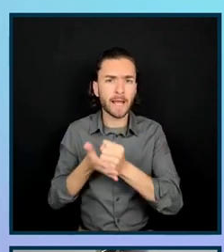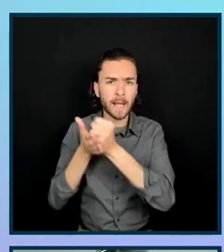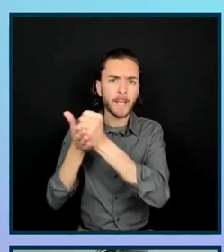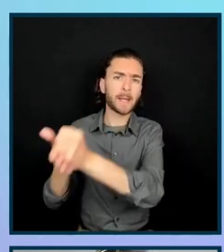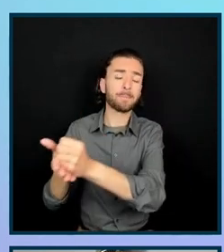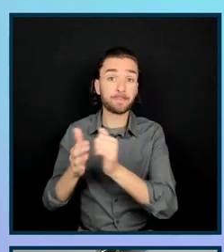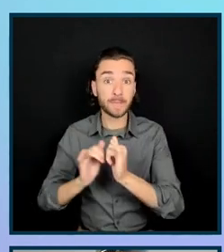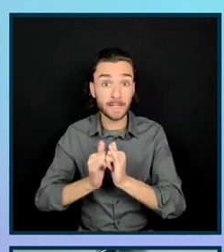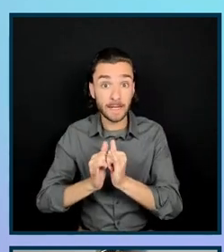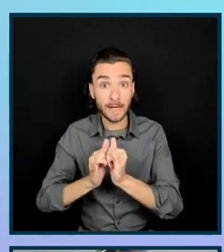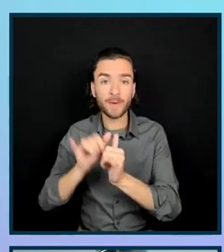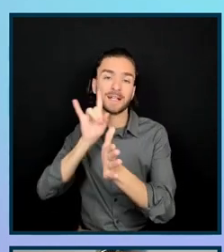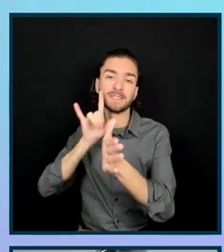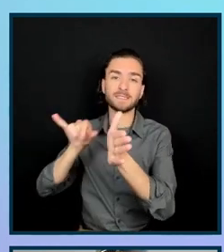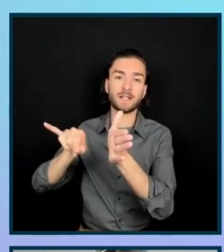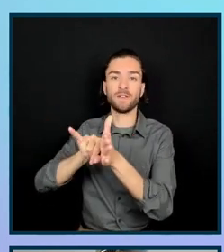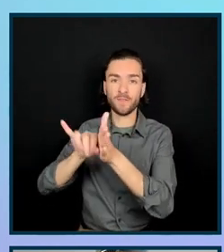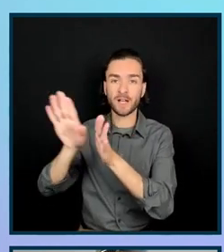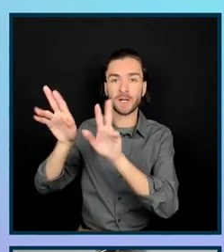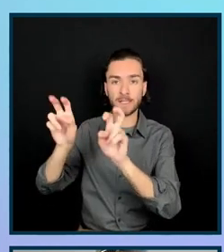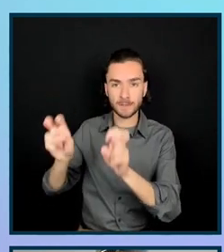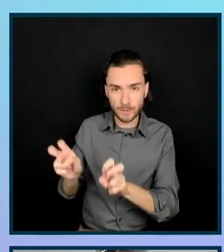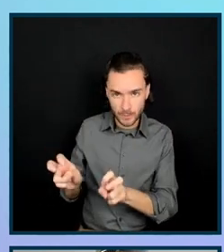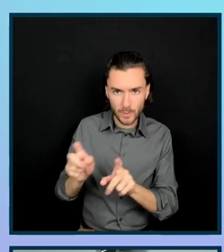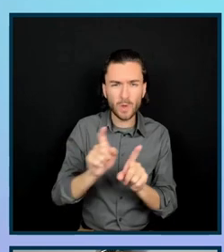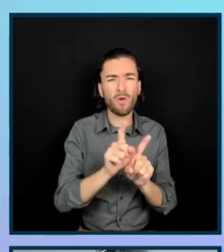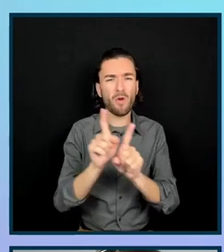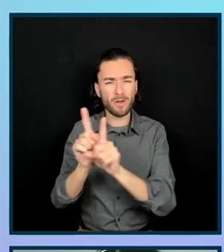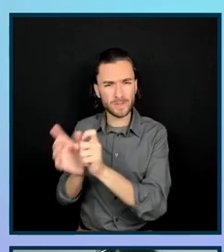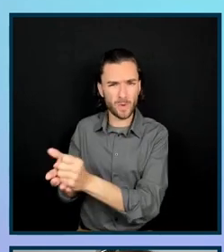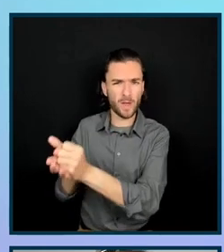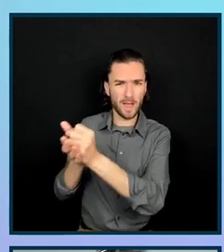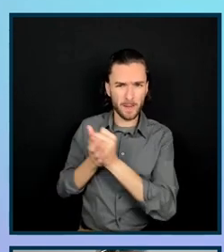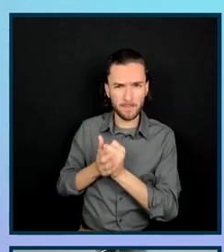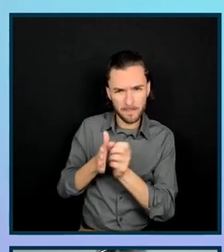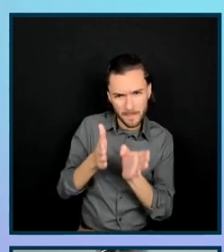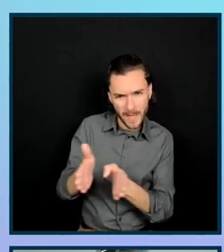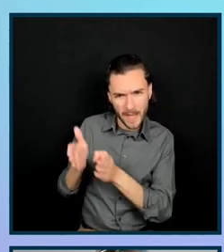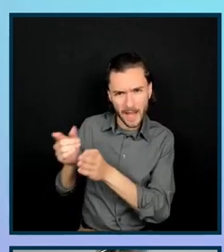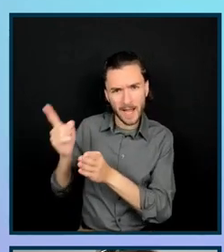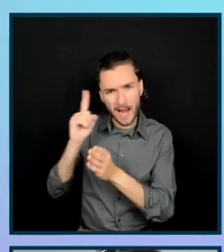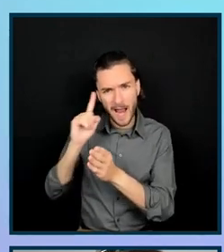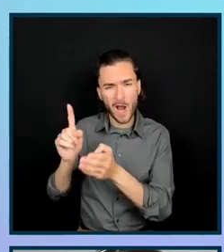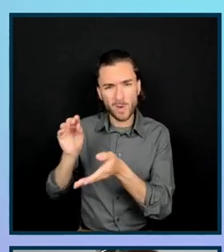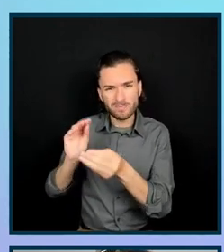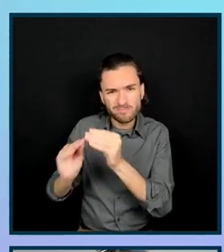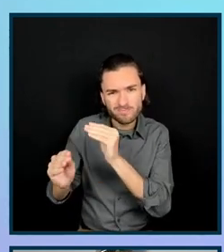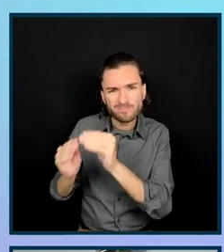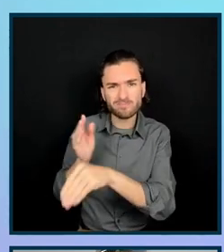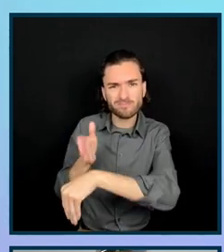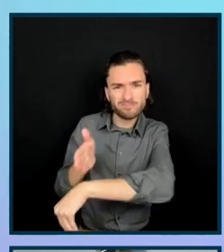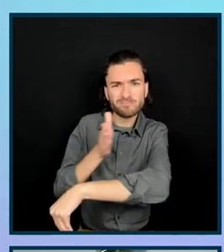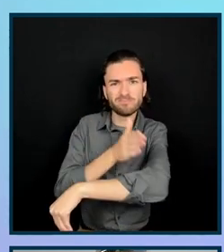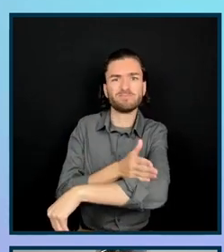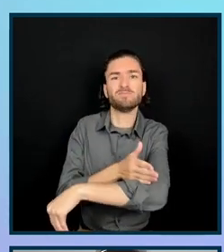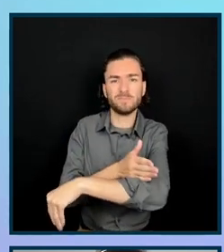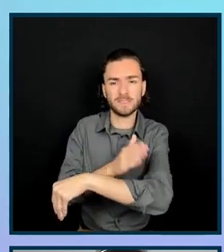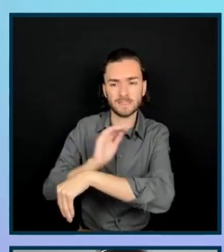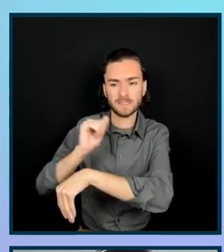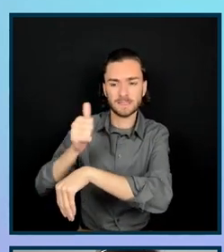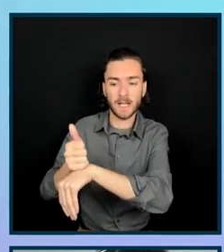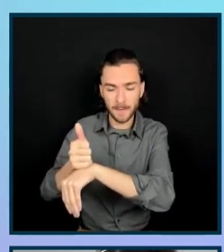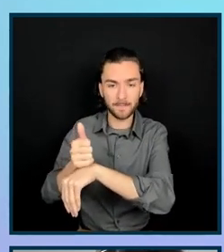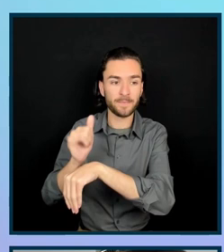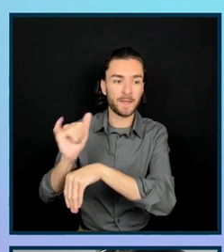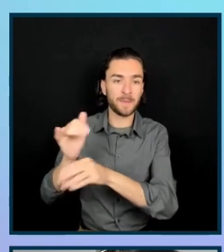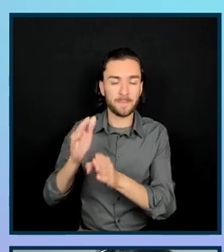and what they were. So that we can plan also to help them implement the remediation plan in place. Excuse me, stumbling